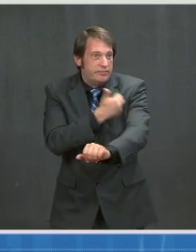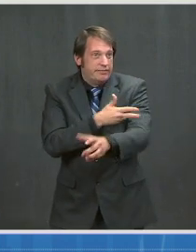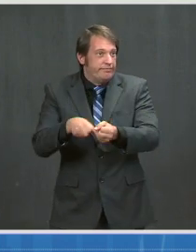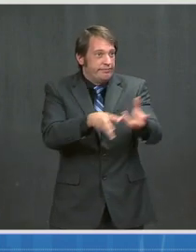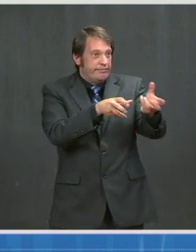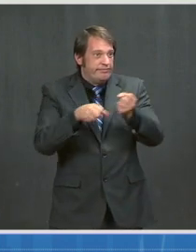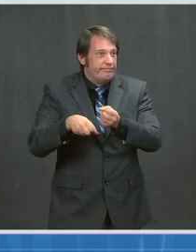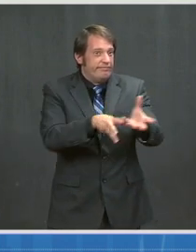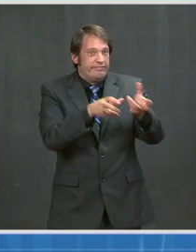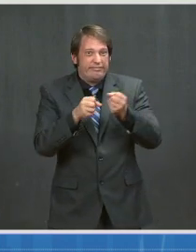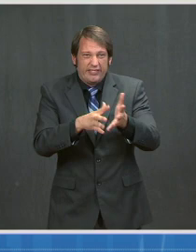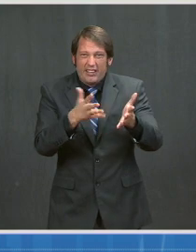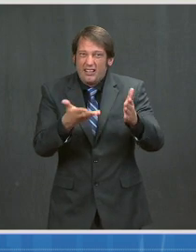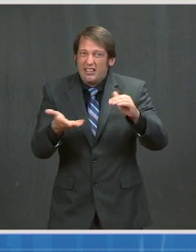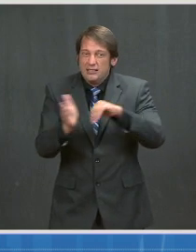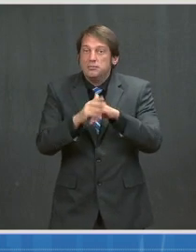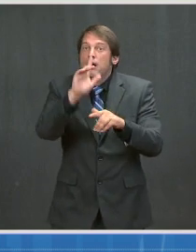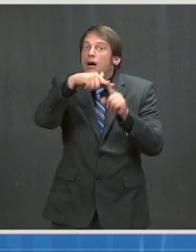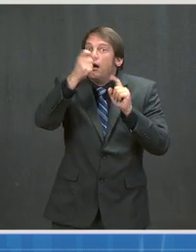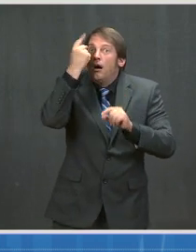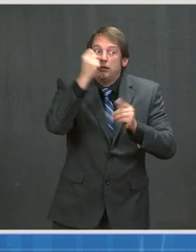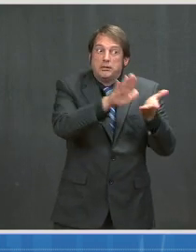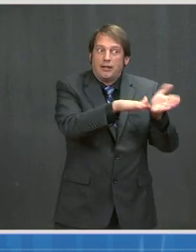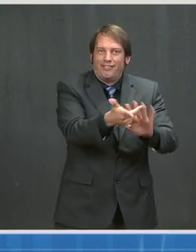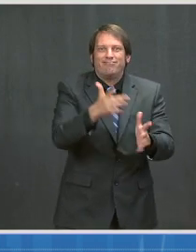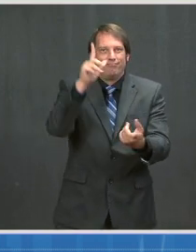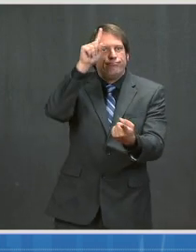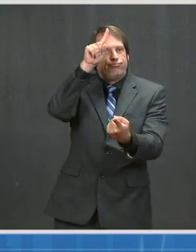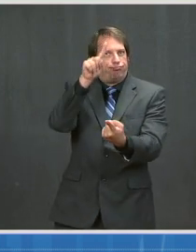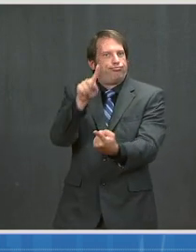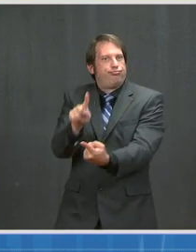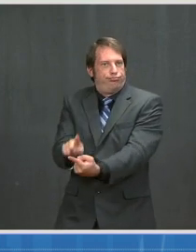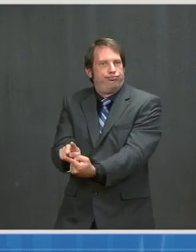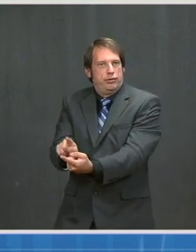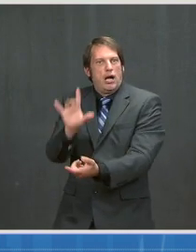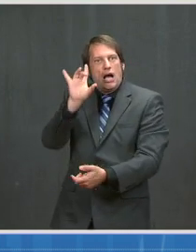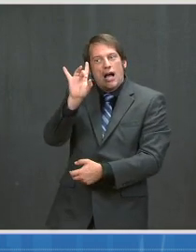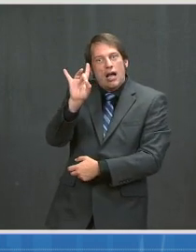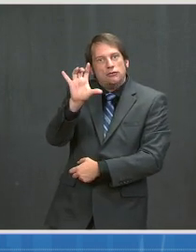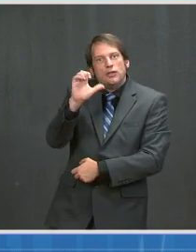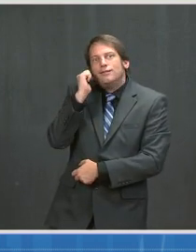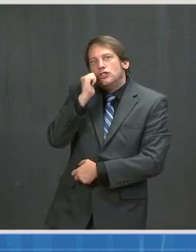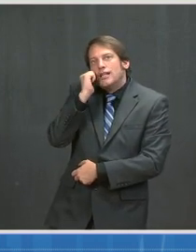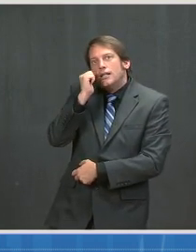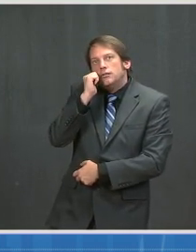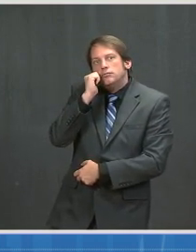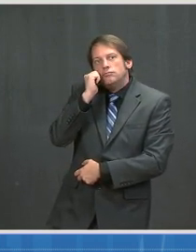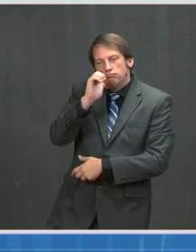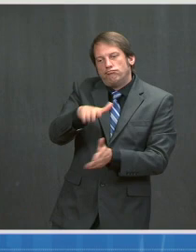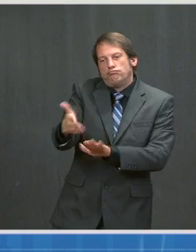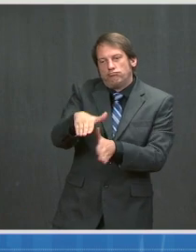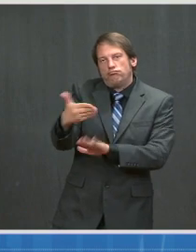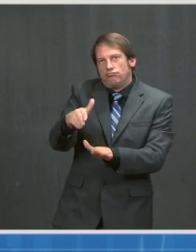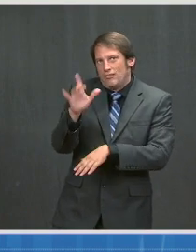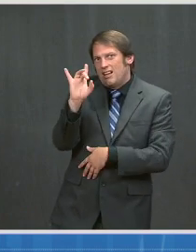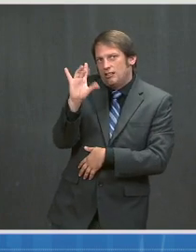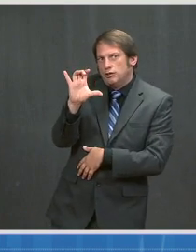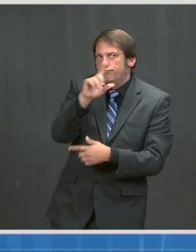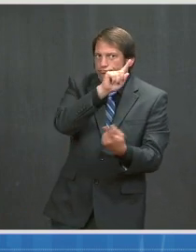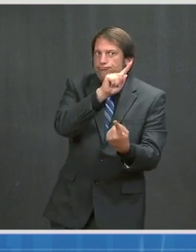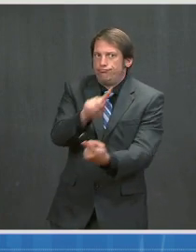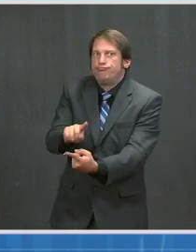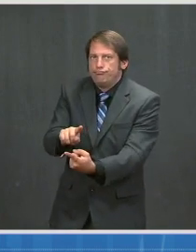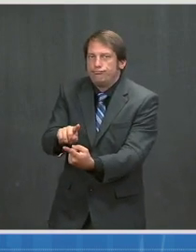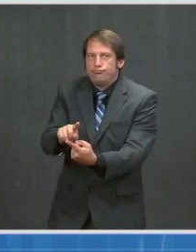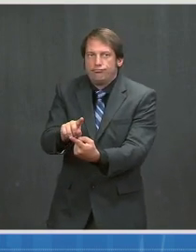Deaths have decreased to an average of approximately 800 per day. Importantly, we are now entering our